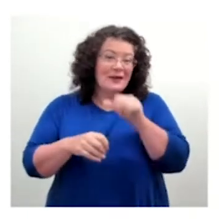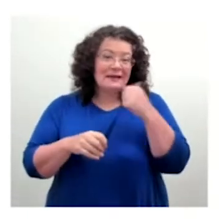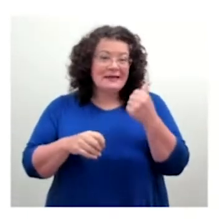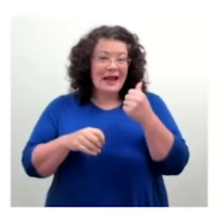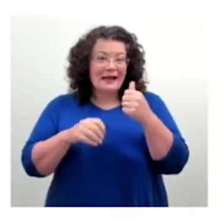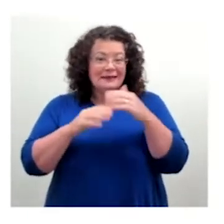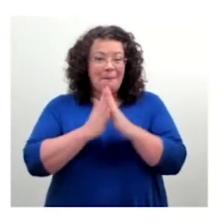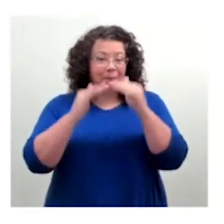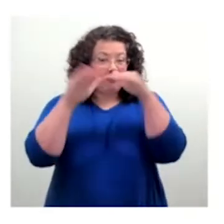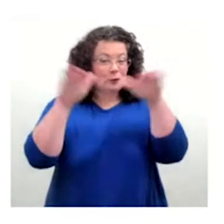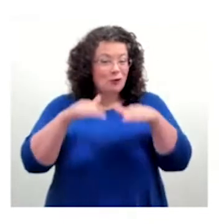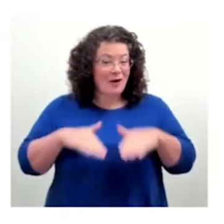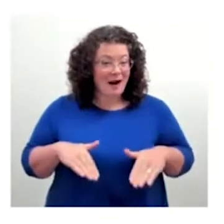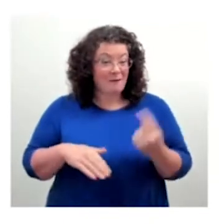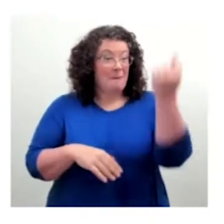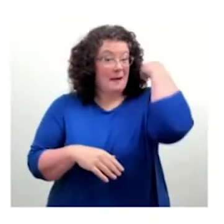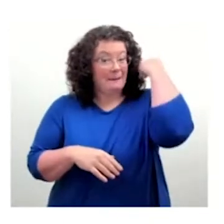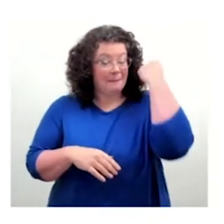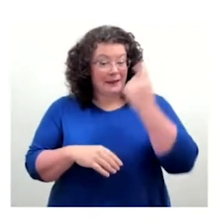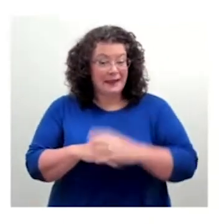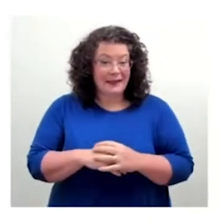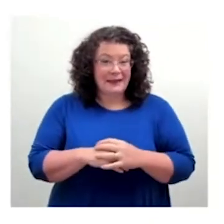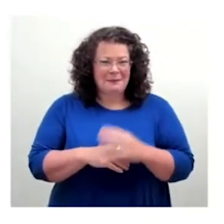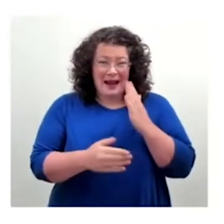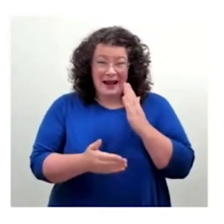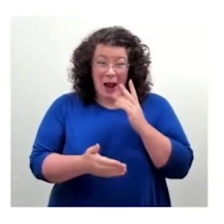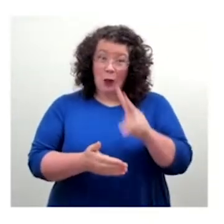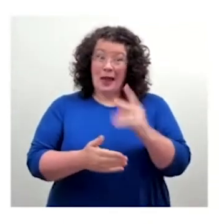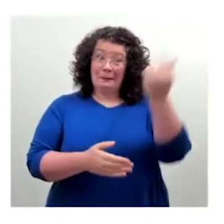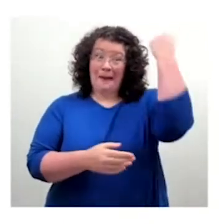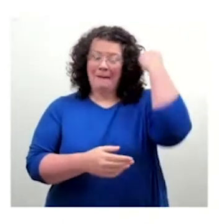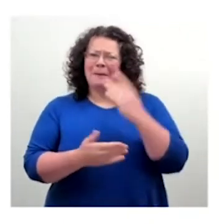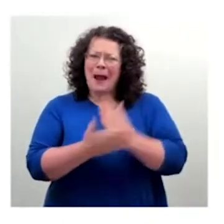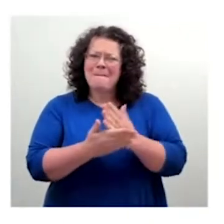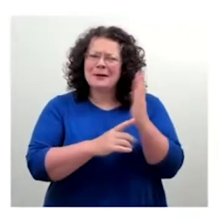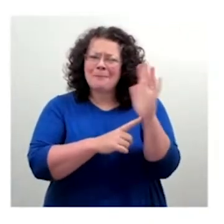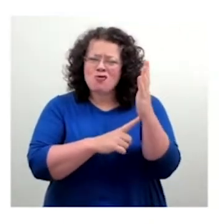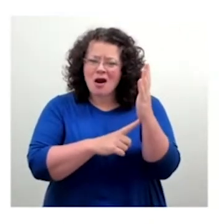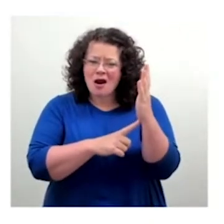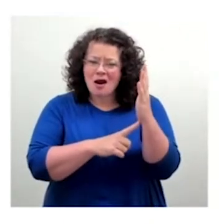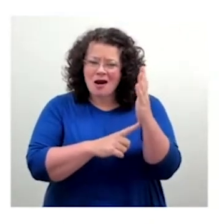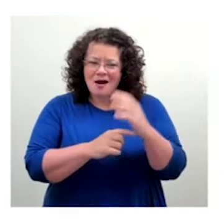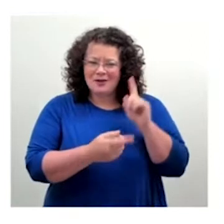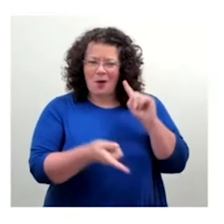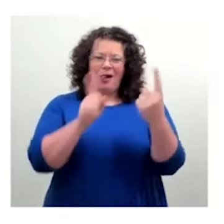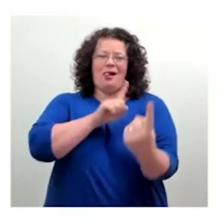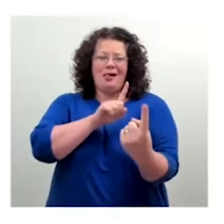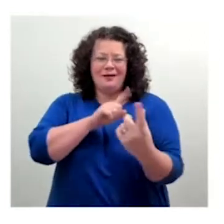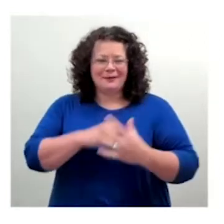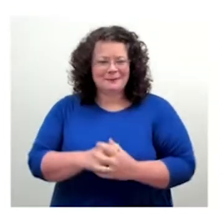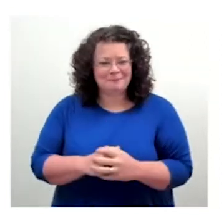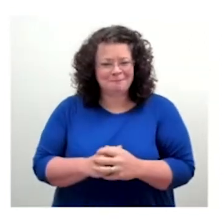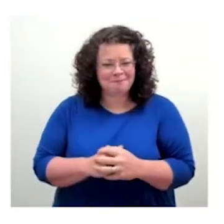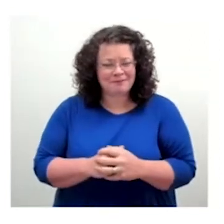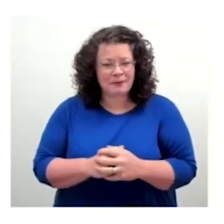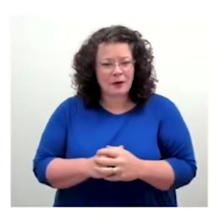So I'm going to start this talk off, because we're going to take you on a little journey of a little tell a story of how we introduced a new typeface into the BBC, but